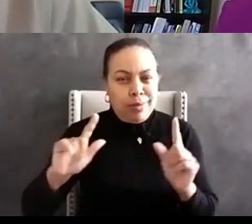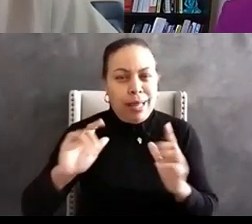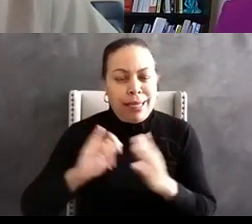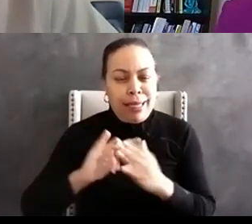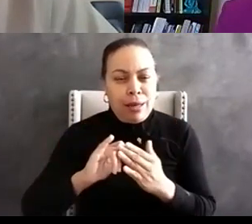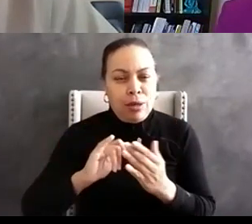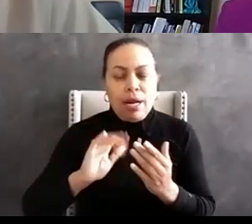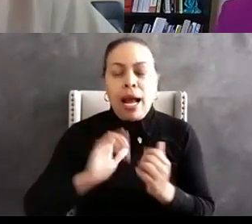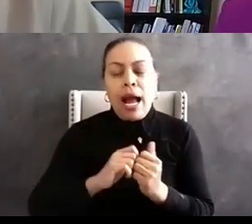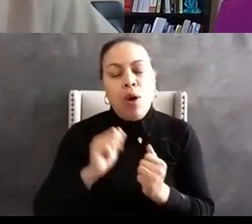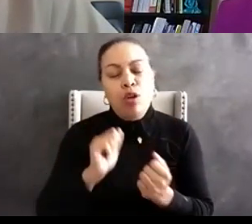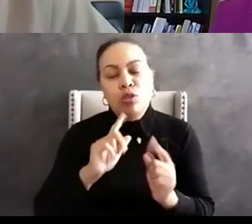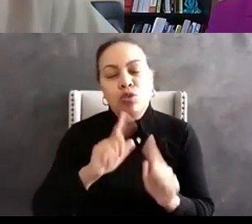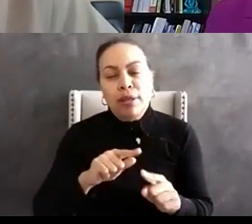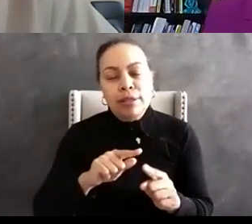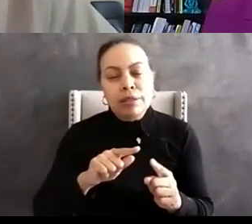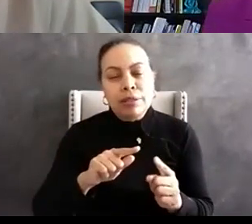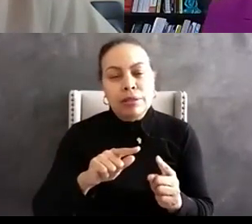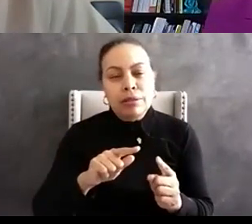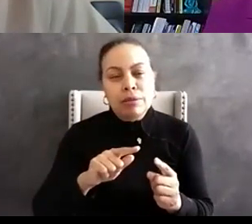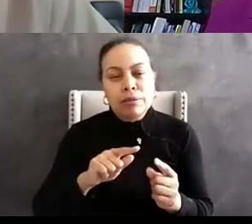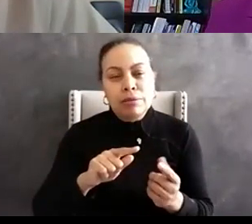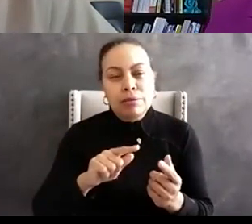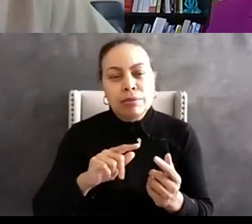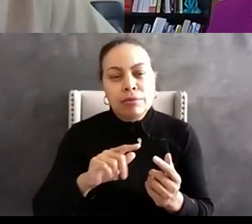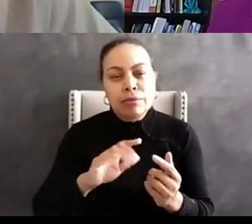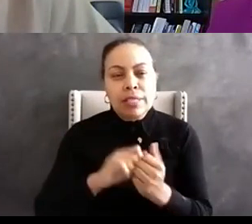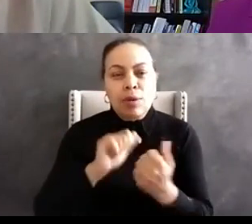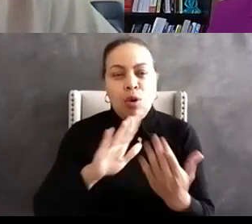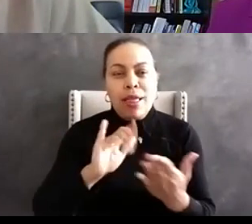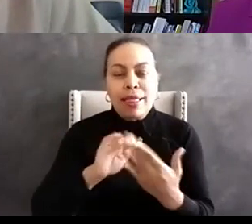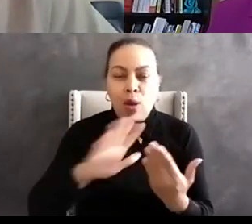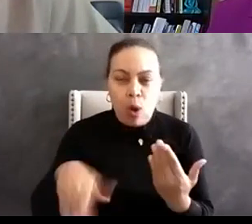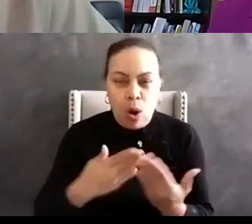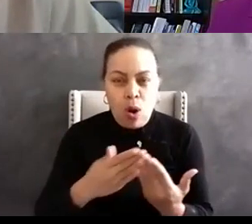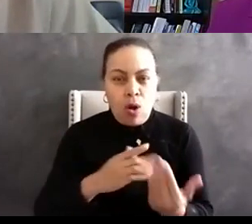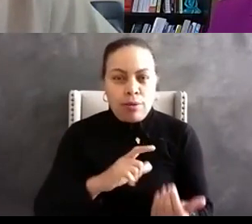in here how is it that we can address the perception that all law enforcement behavior is racist